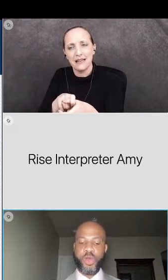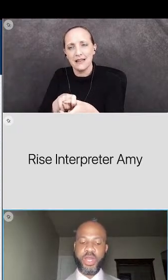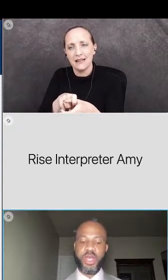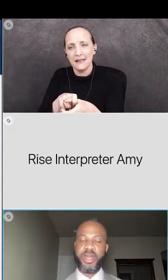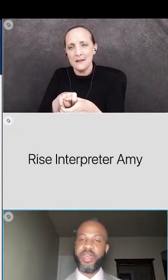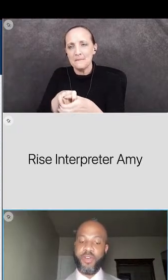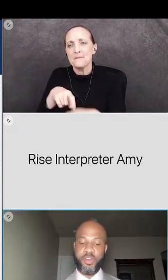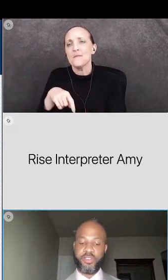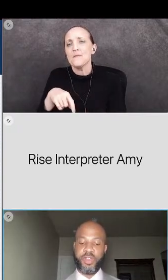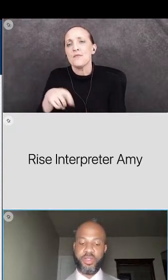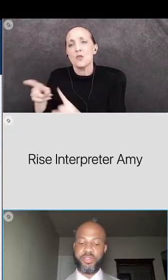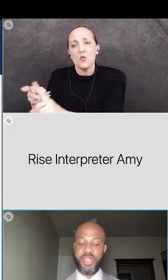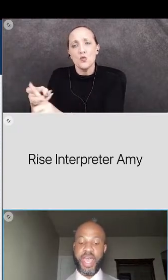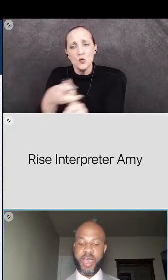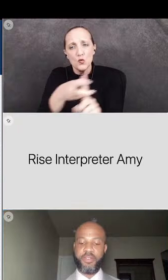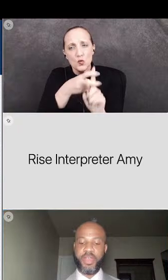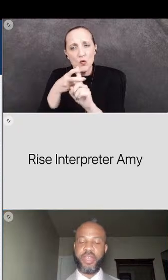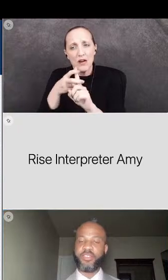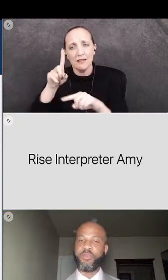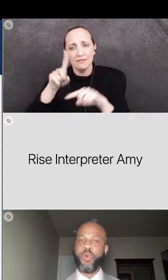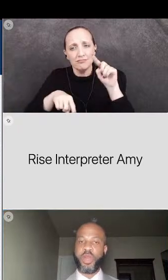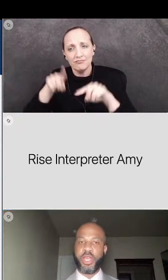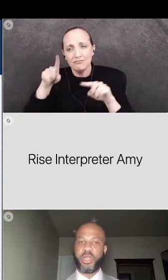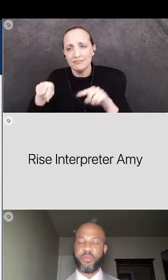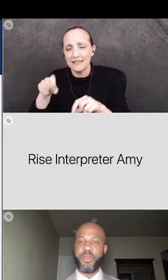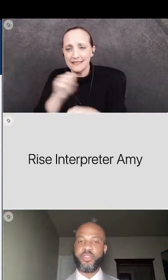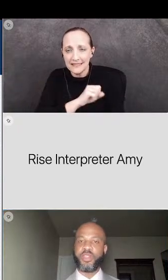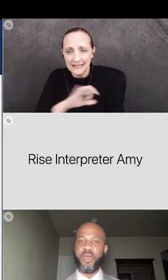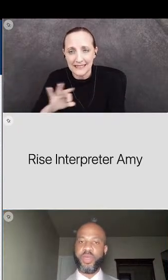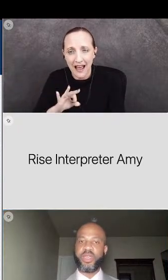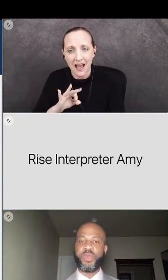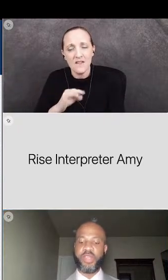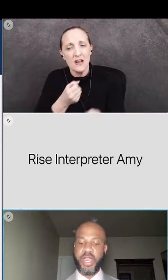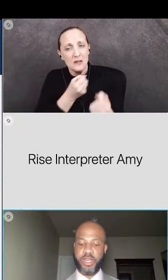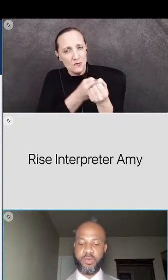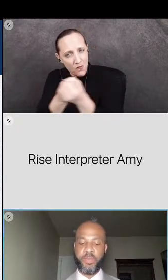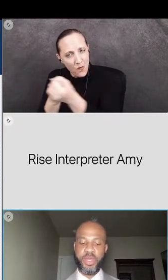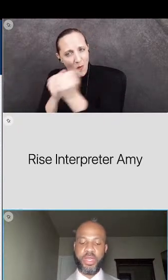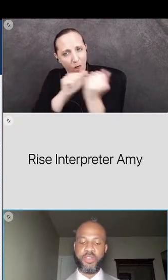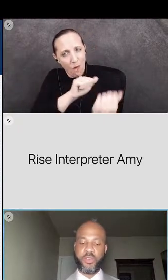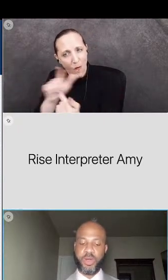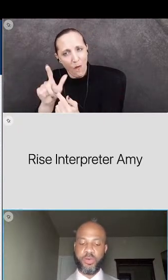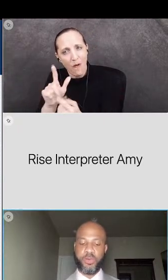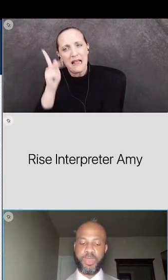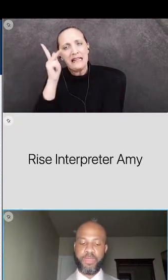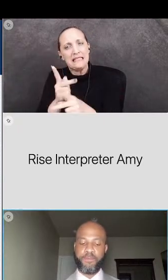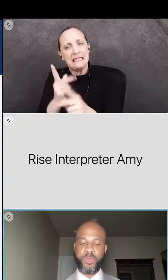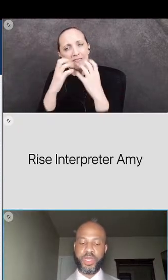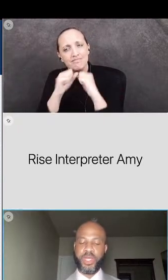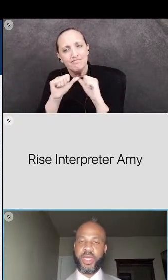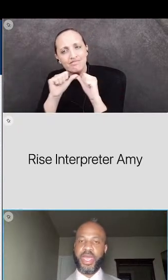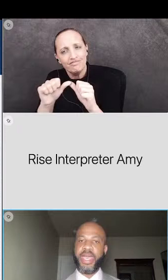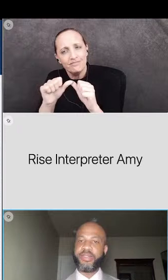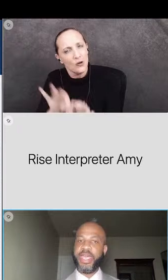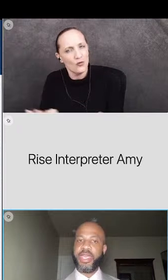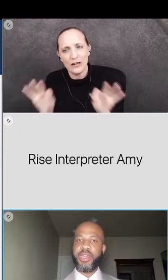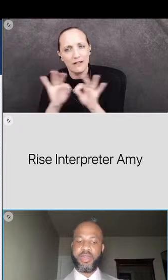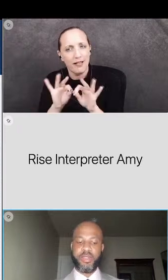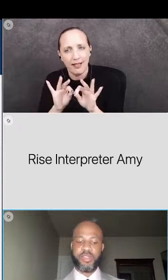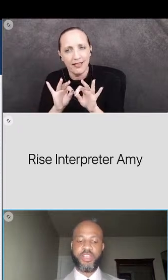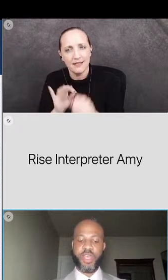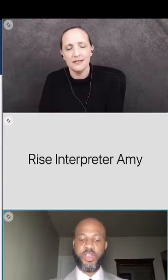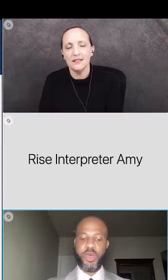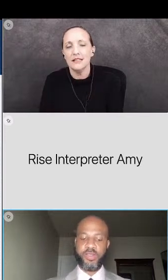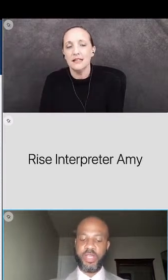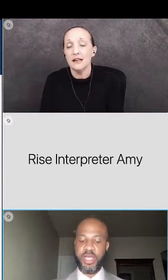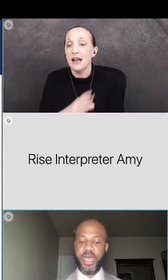recruiting a diverse staff and supporting them so that we can retain them is critical and taking